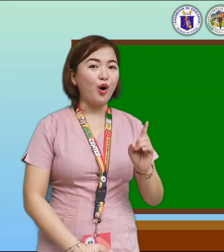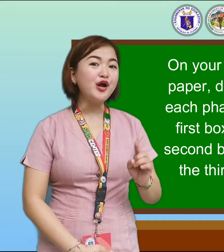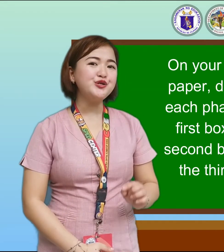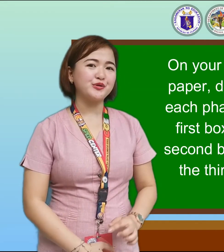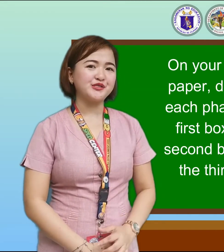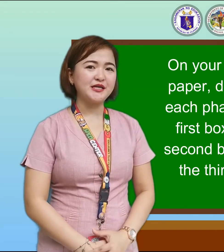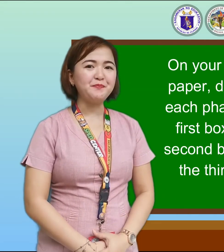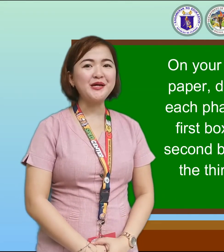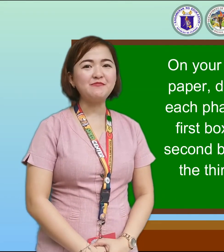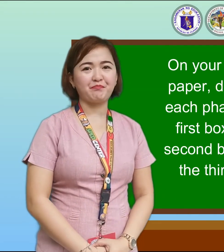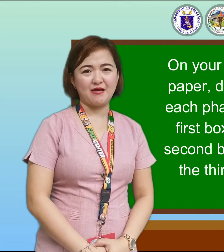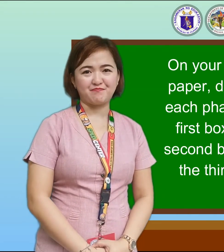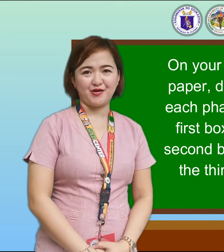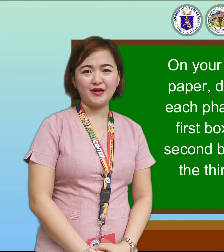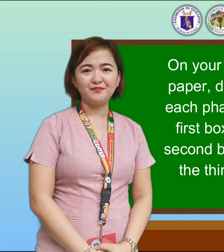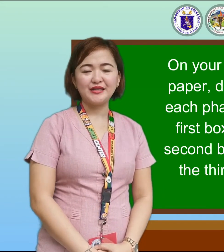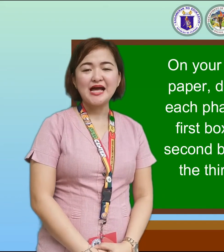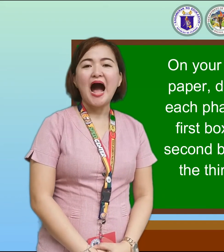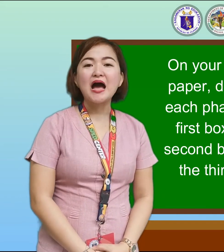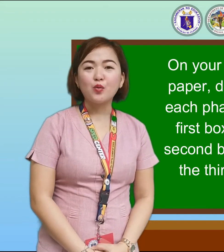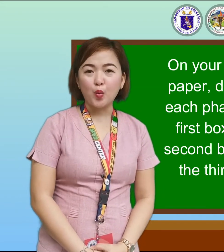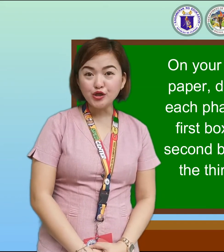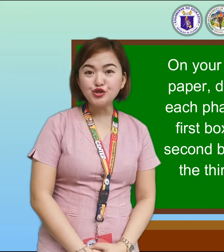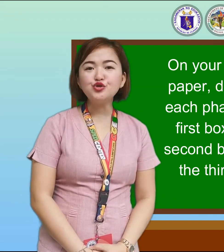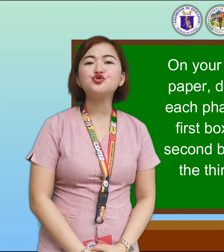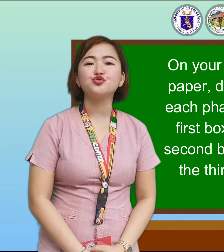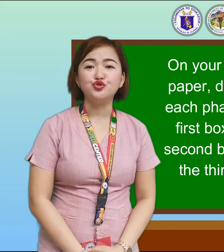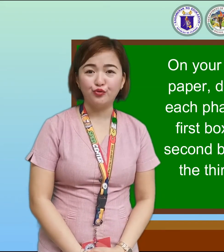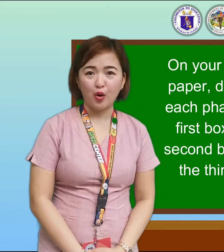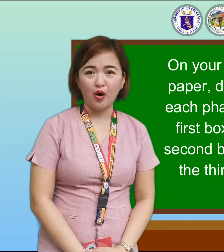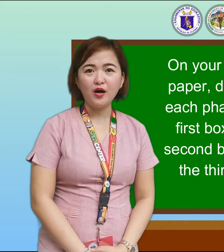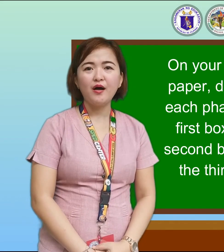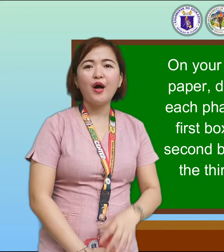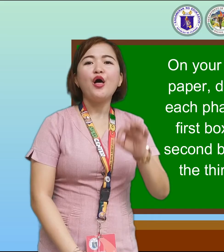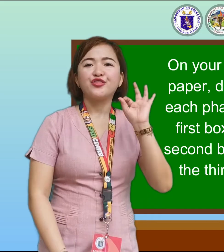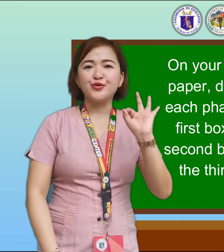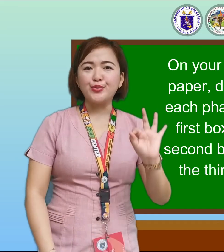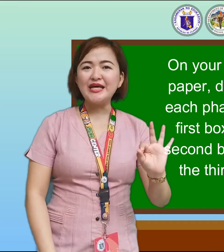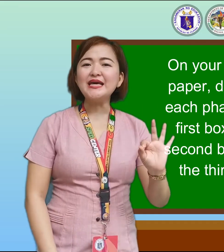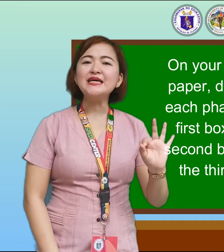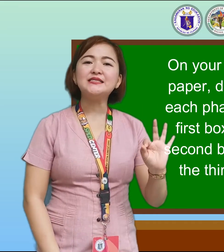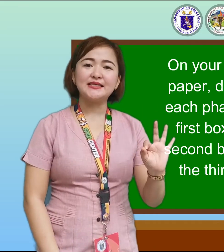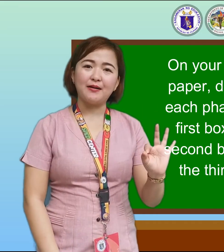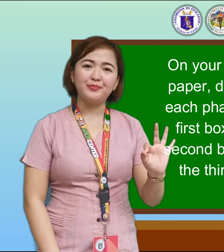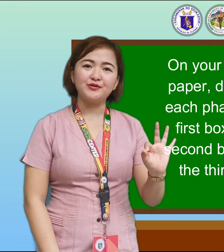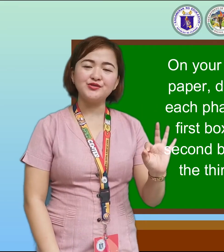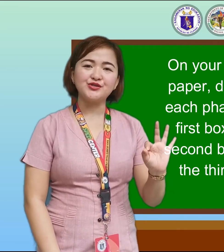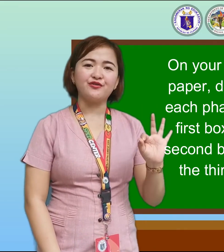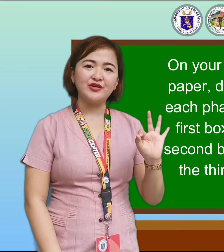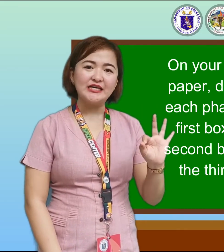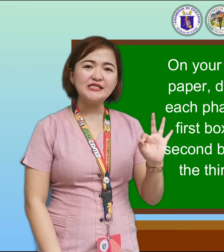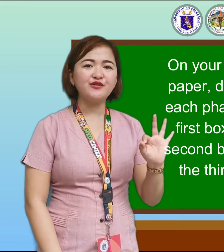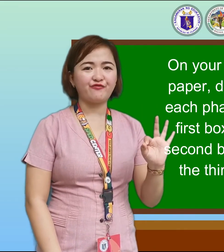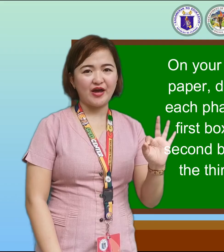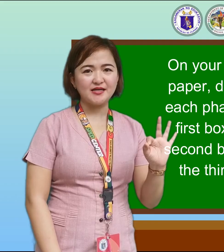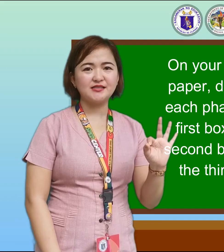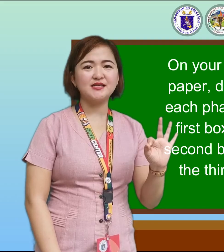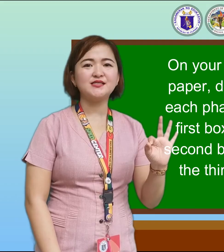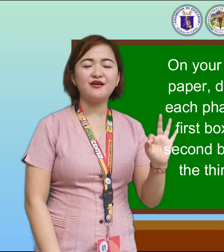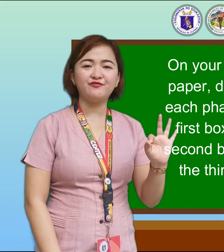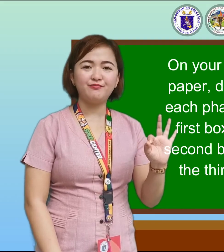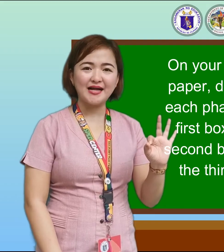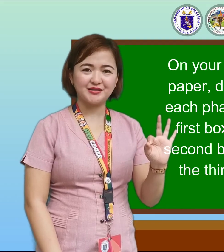Perfect! Now, on your separate paper, I want you to draw three examples of each